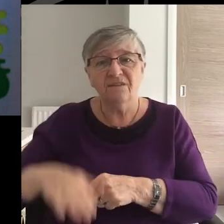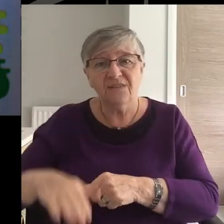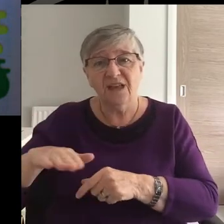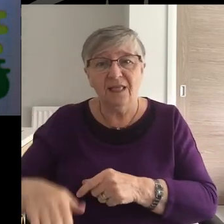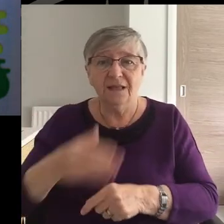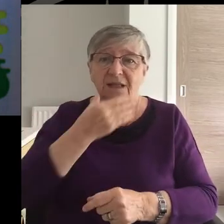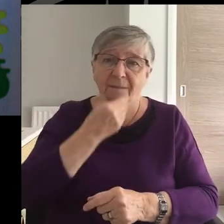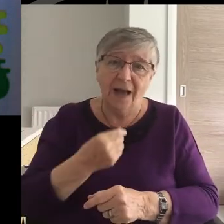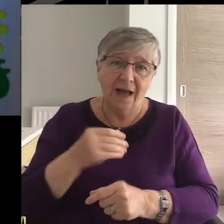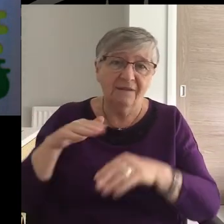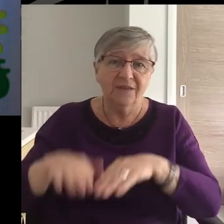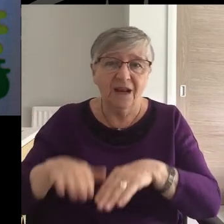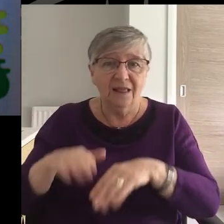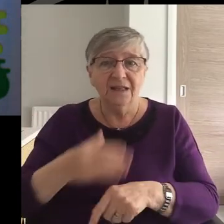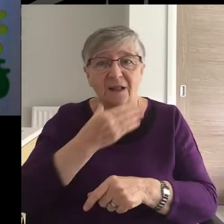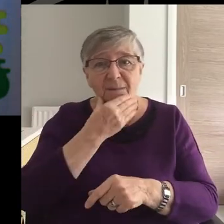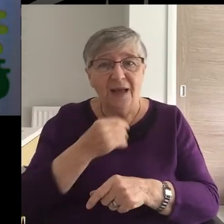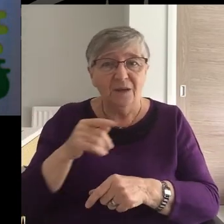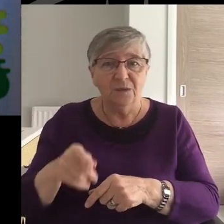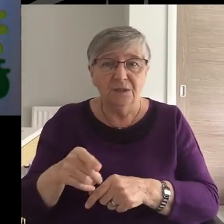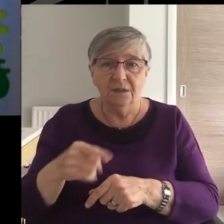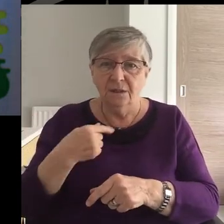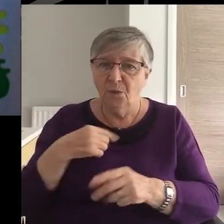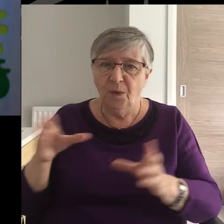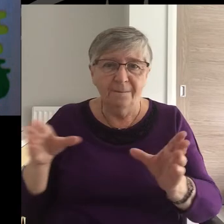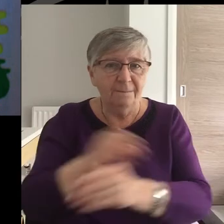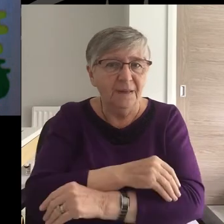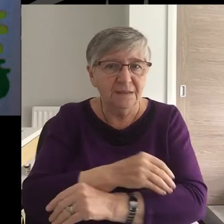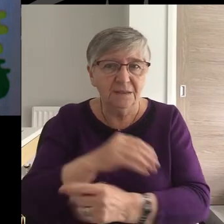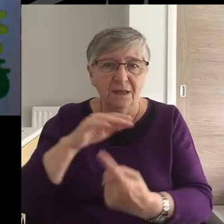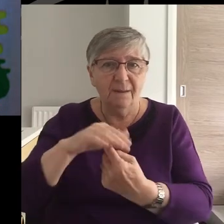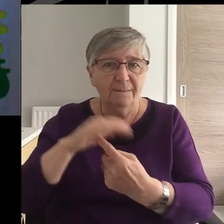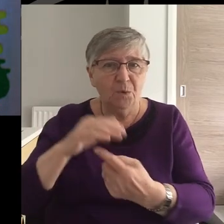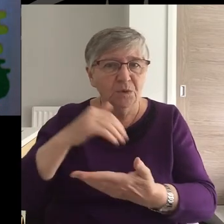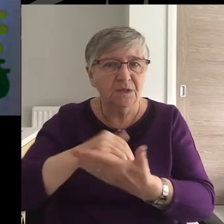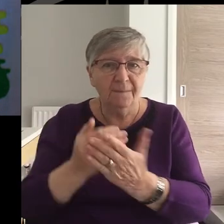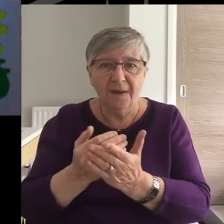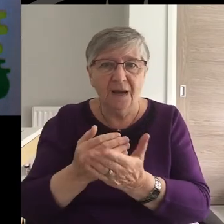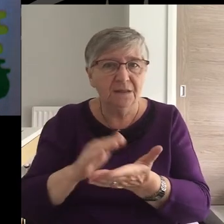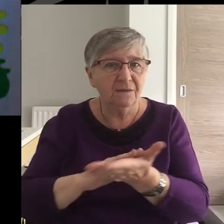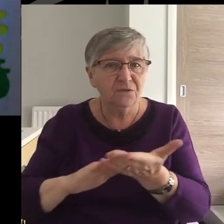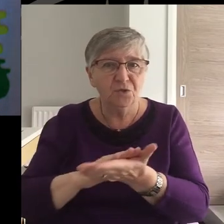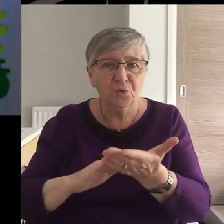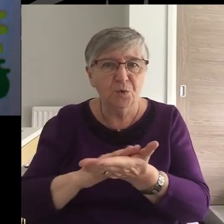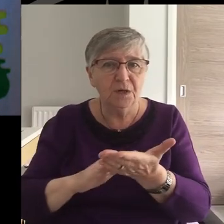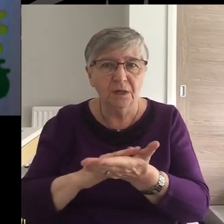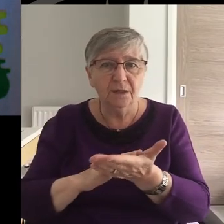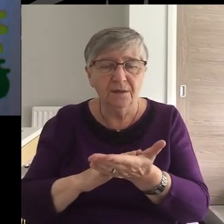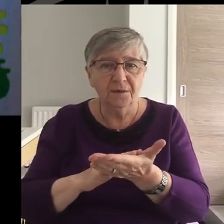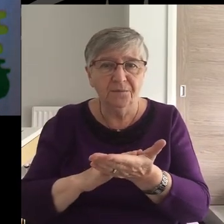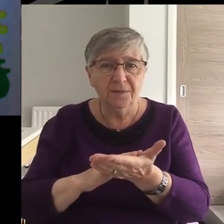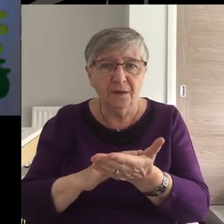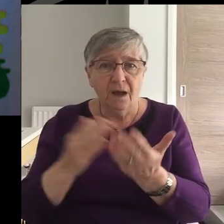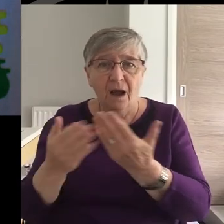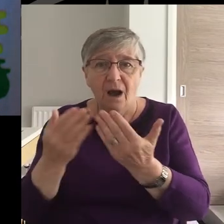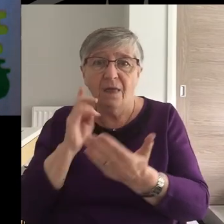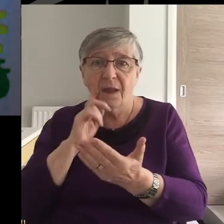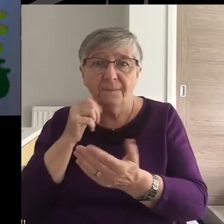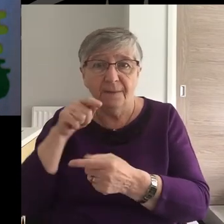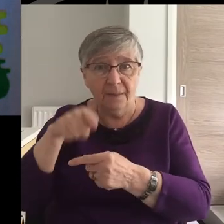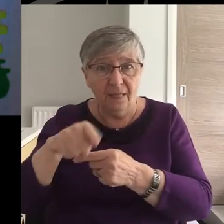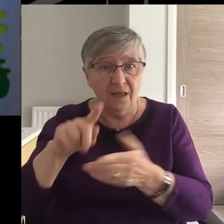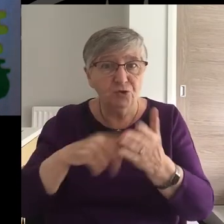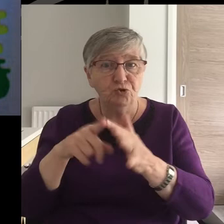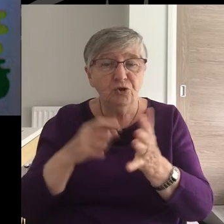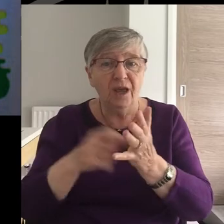that we'd missed a point. This guy was regarded by his fellow Jericho locals as